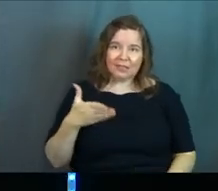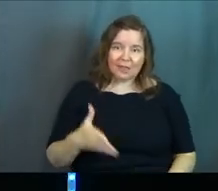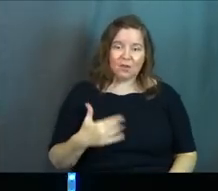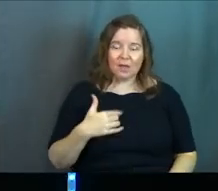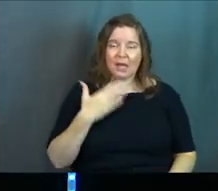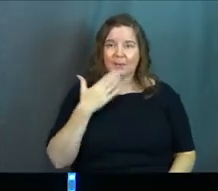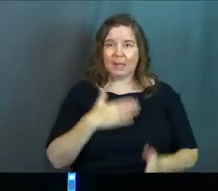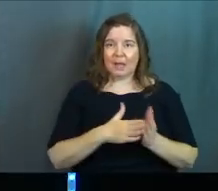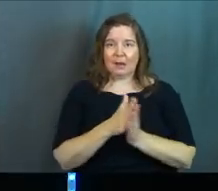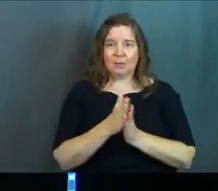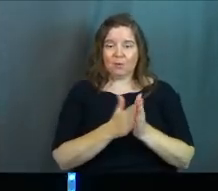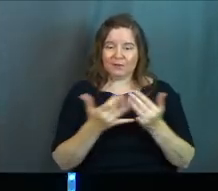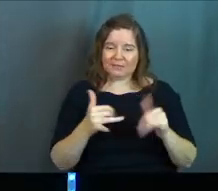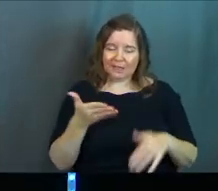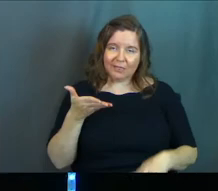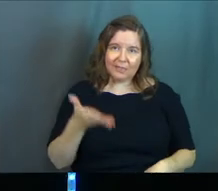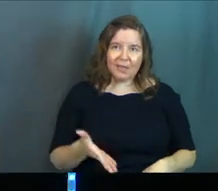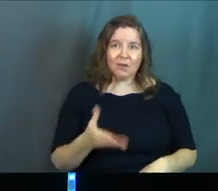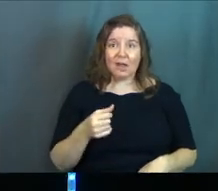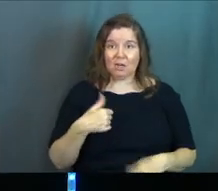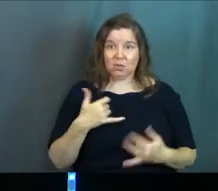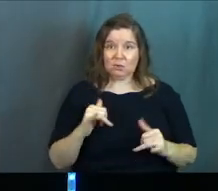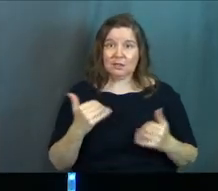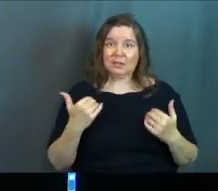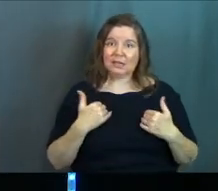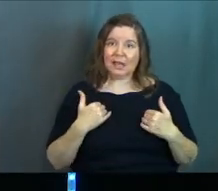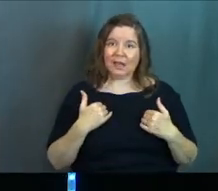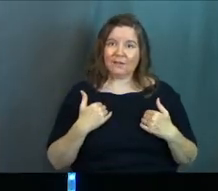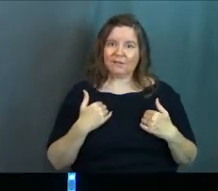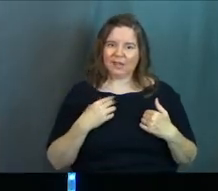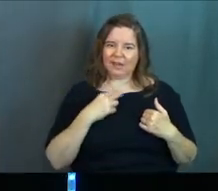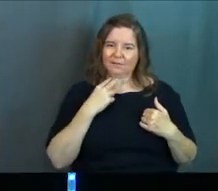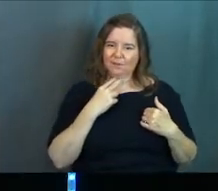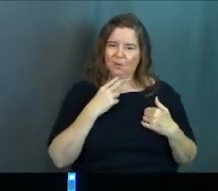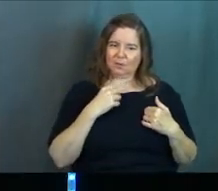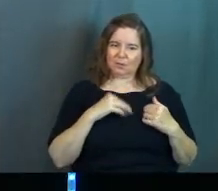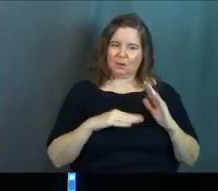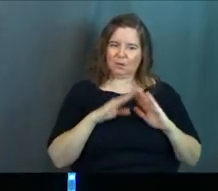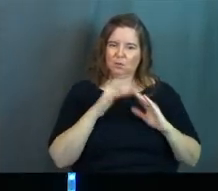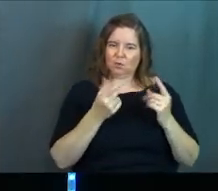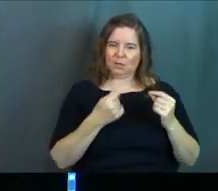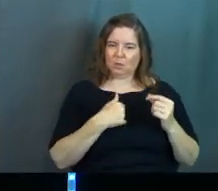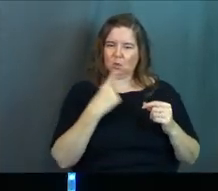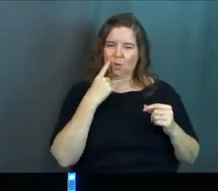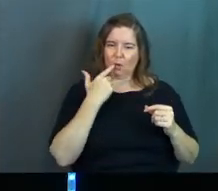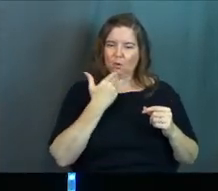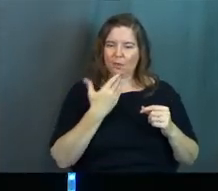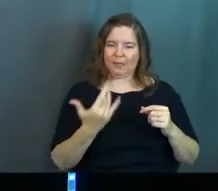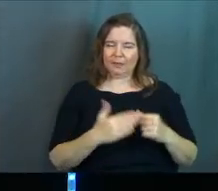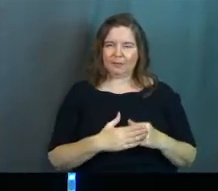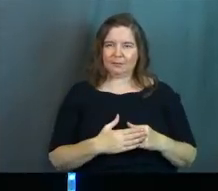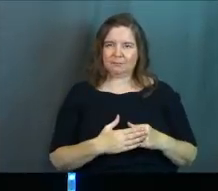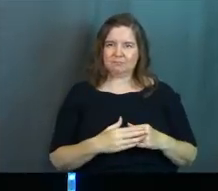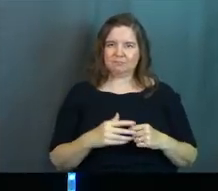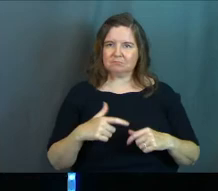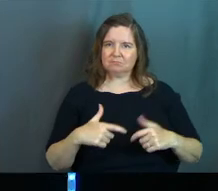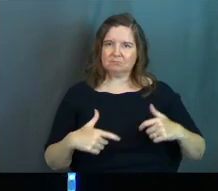And our bad motivations are still there. And you've still got that tone in your voice when you do that thing that you thought was a good thing.